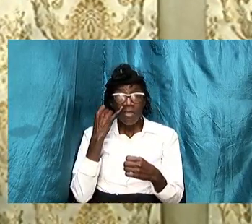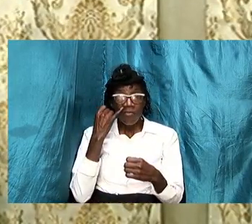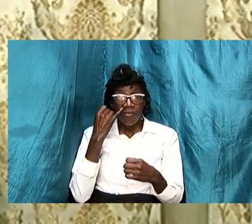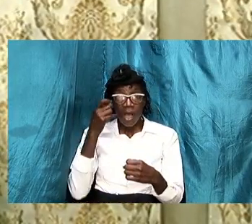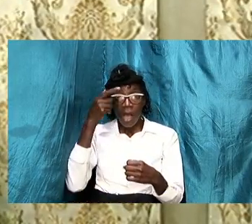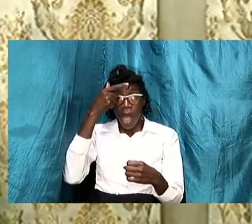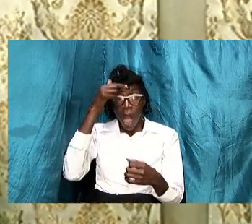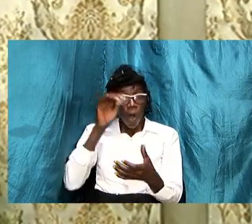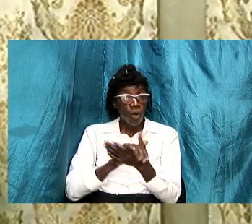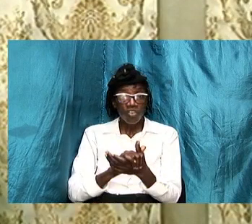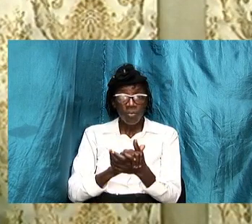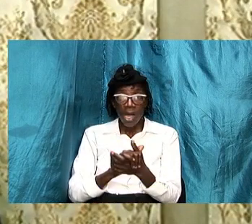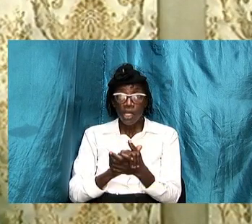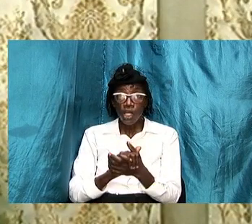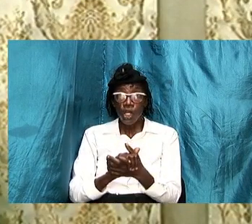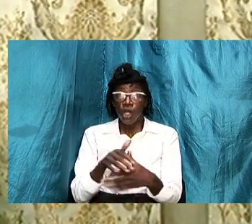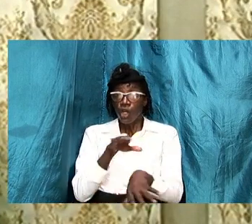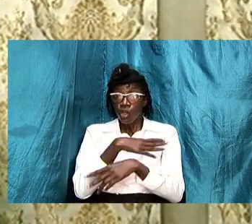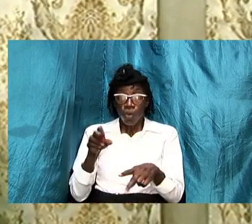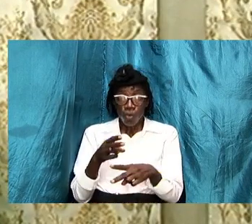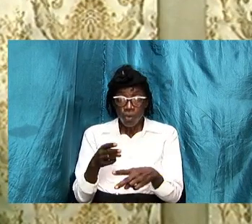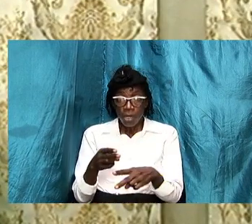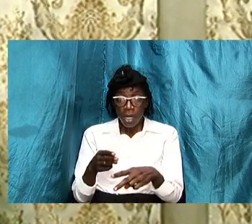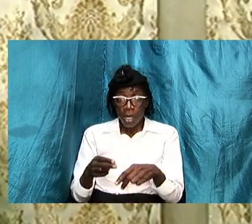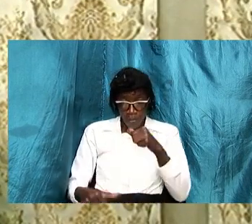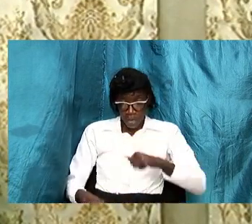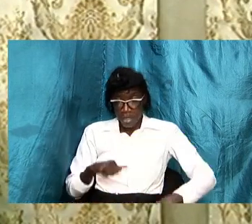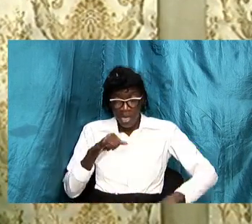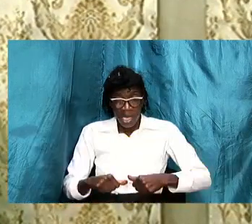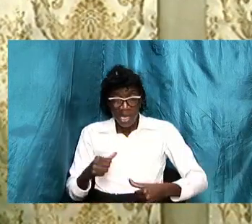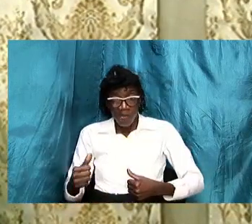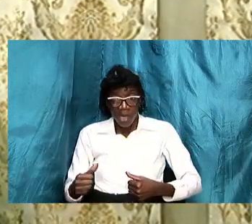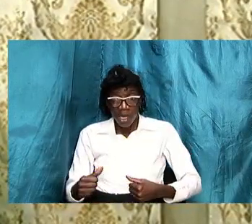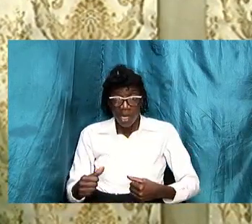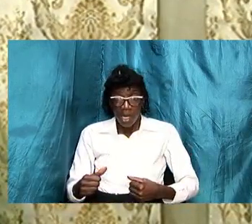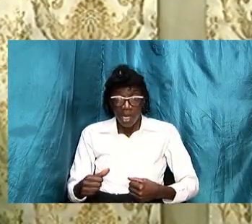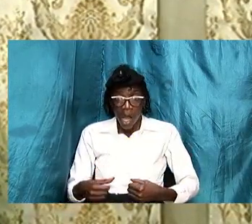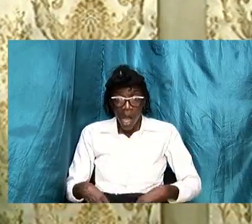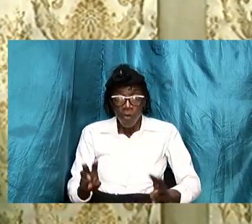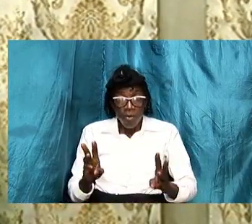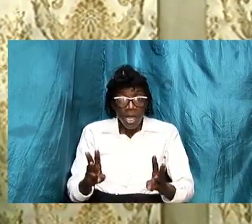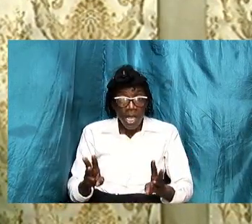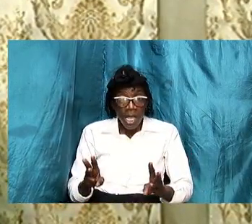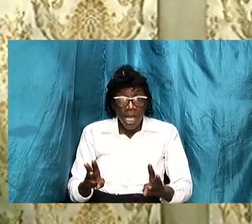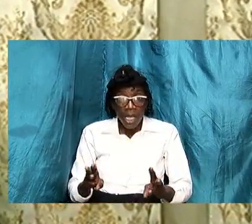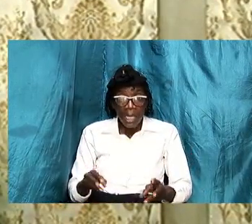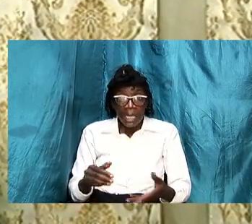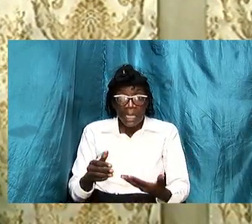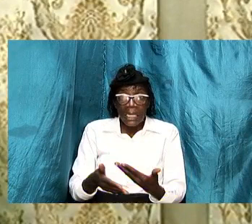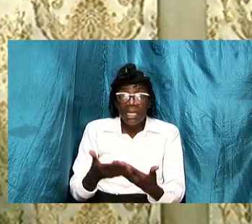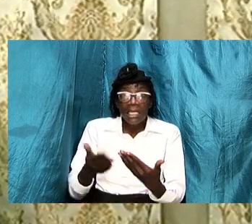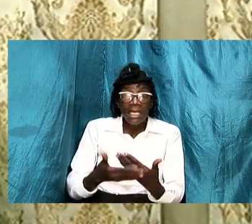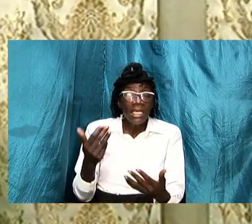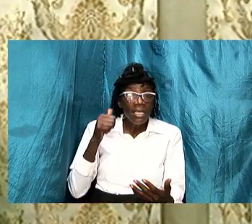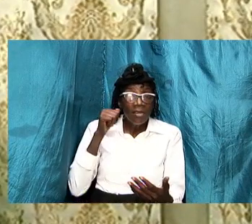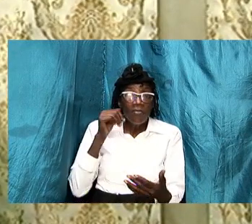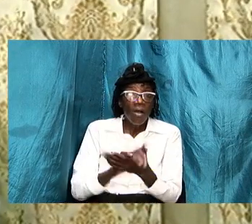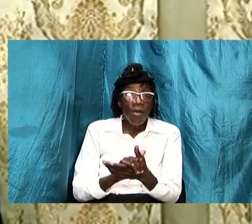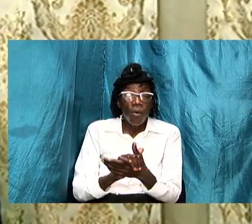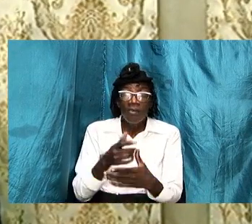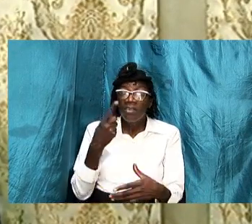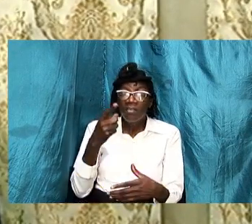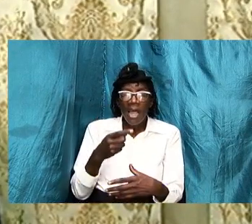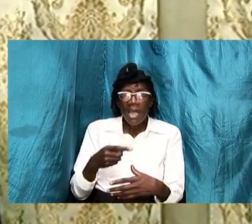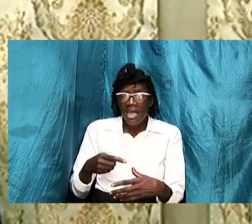way to a particular situation it is easy for a wife to say he's cold and he's hard and he's difficult